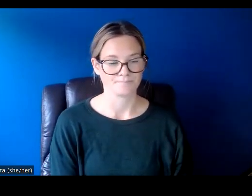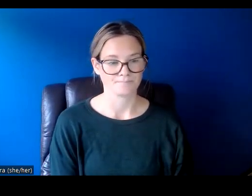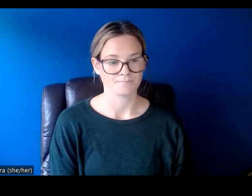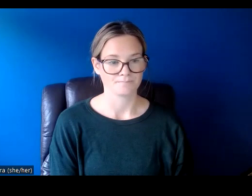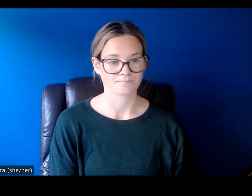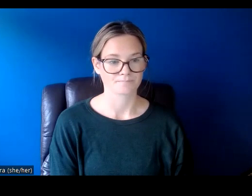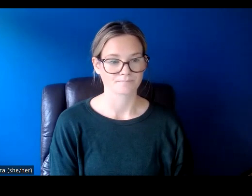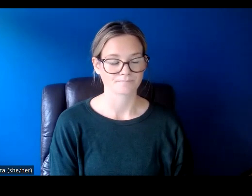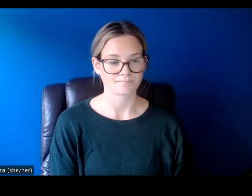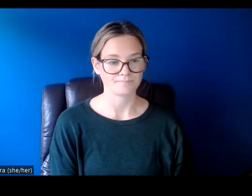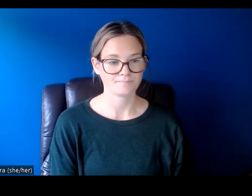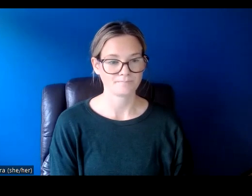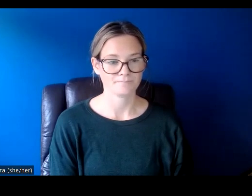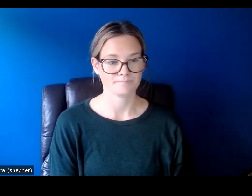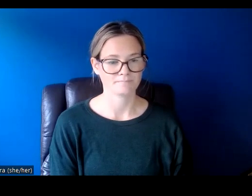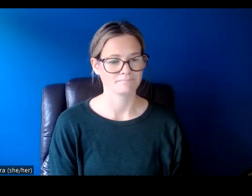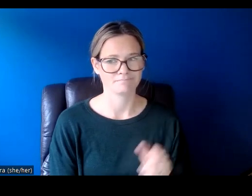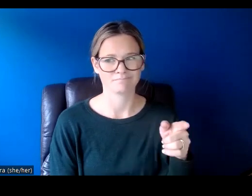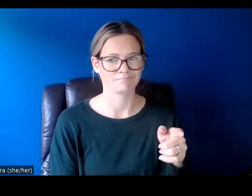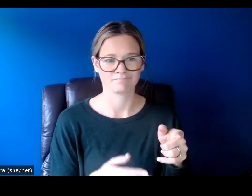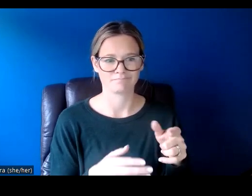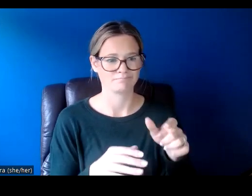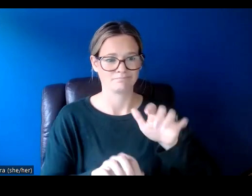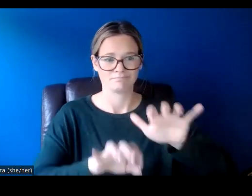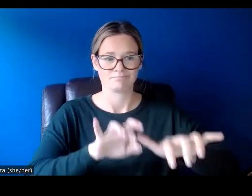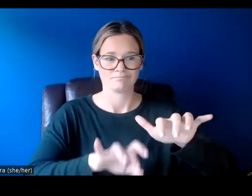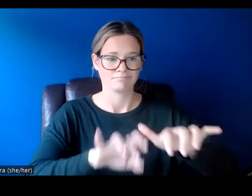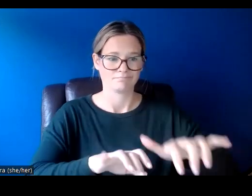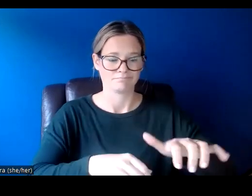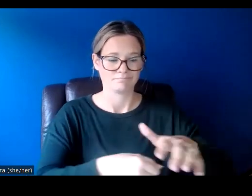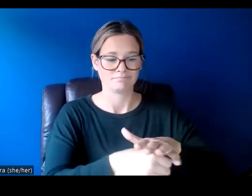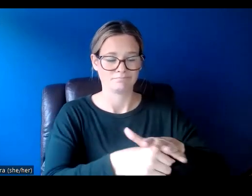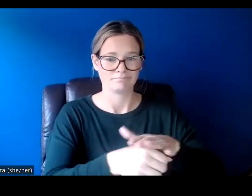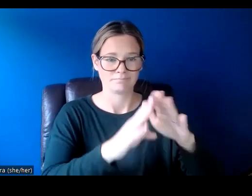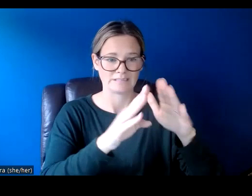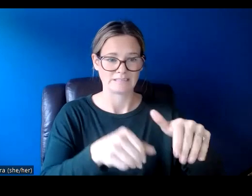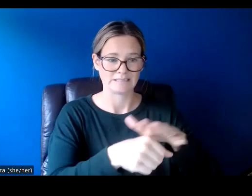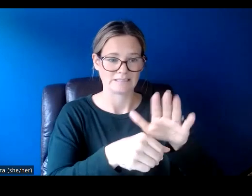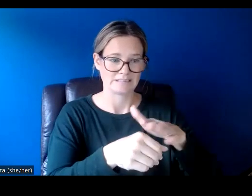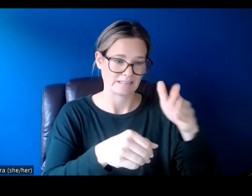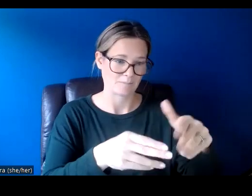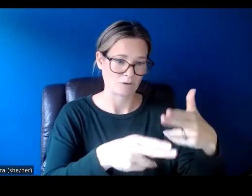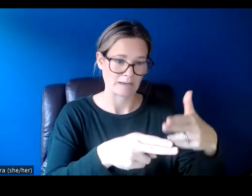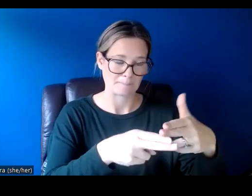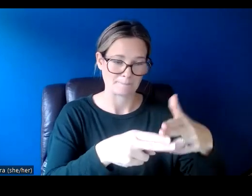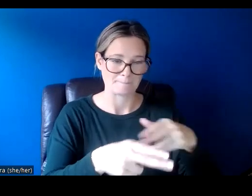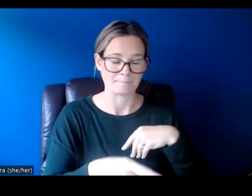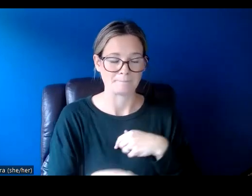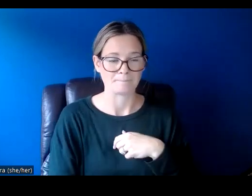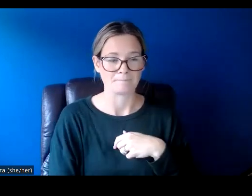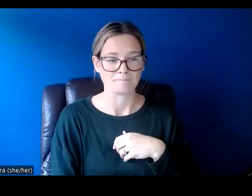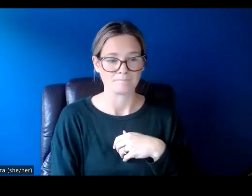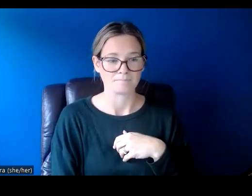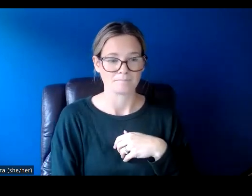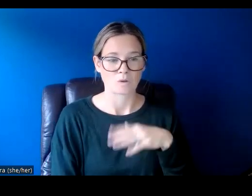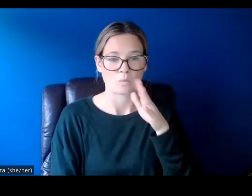So here, this is very straightforward. You're just going to put in the neighborhood that your project is taking place in. You will be